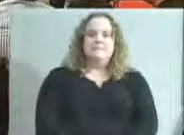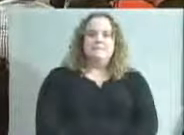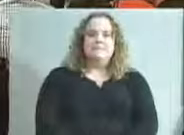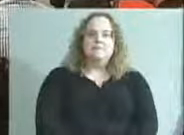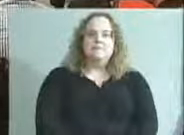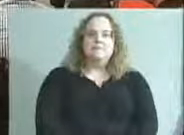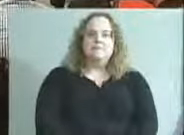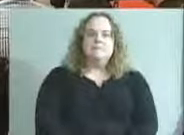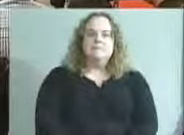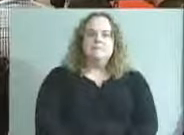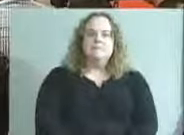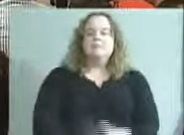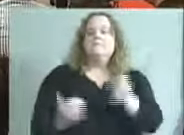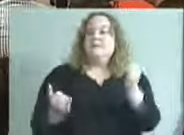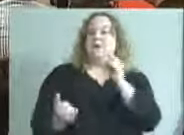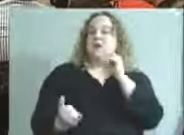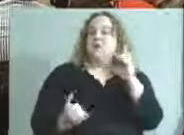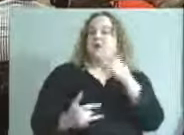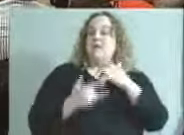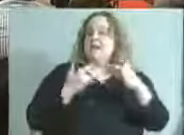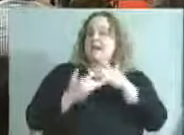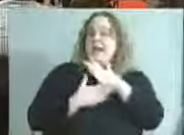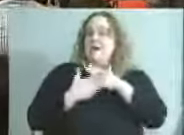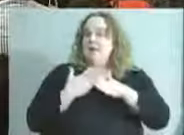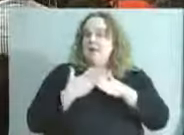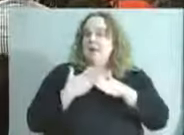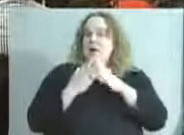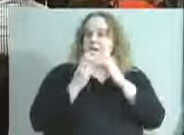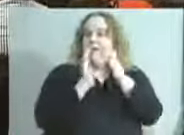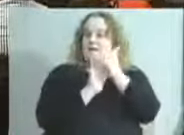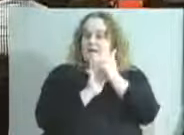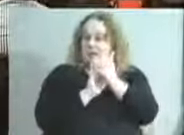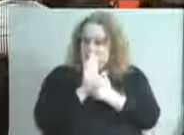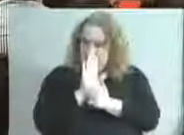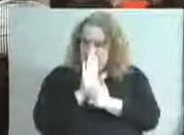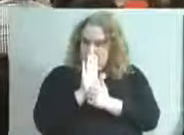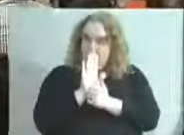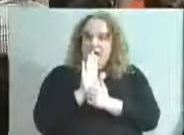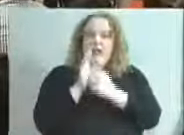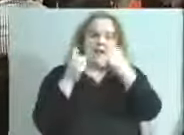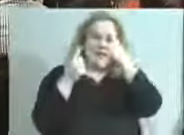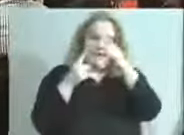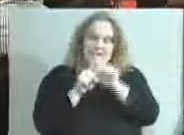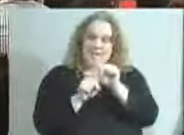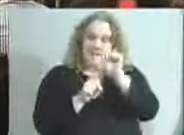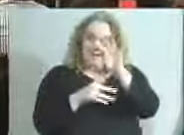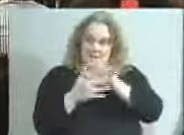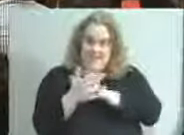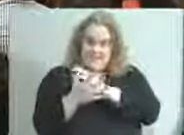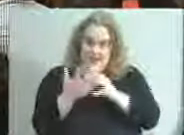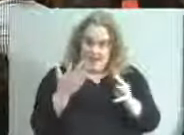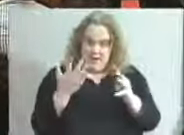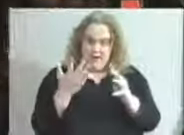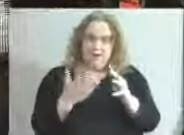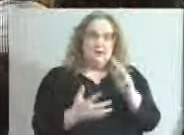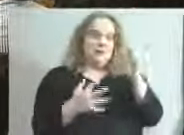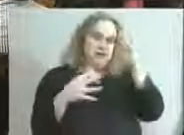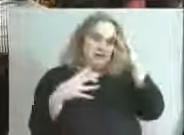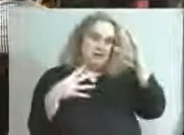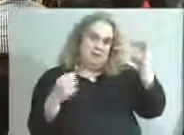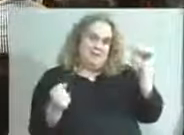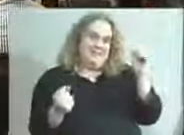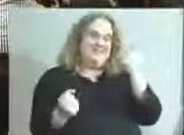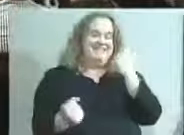Now we get to move on to the really exciting part of the agenda with the consent calendar. So, Dr. Hargens has